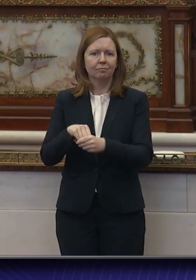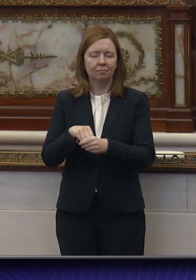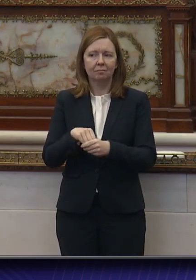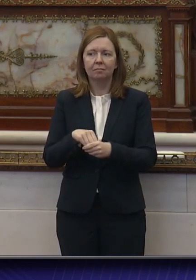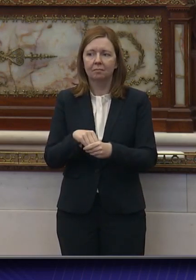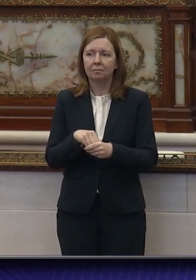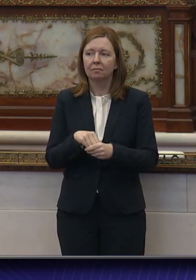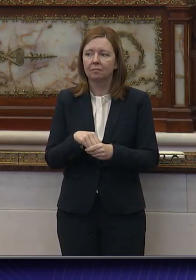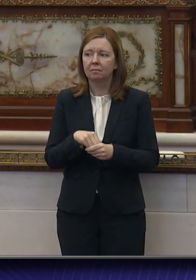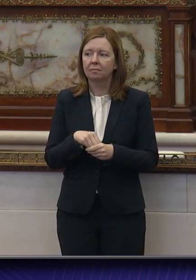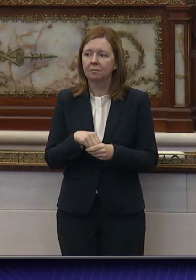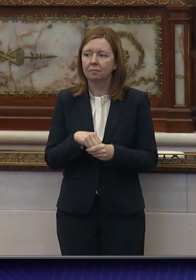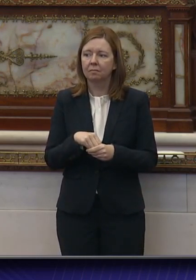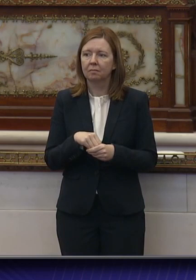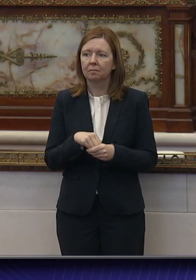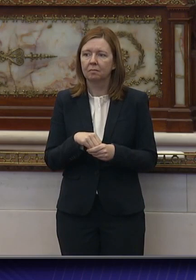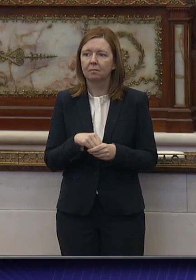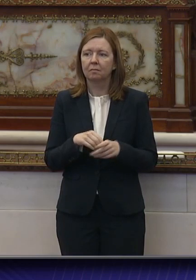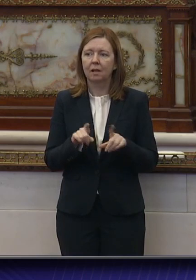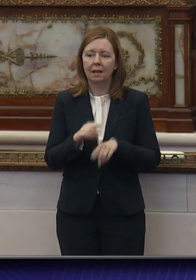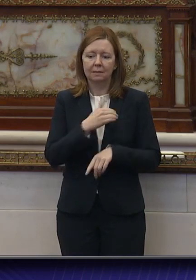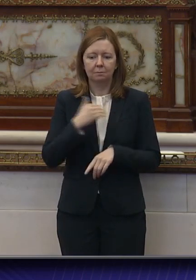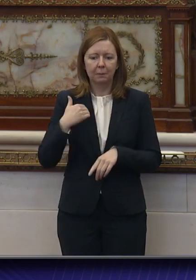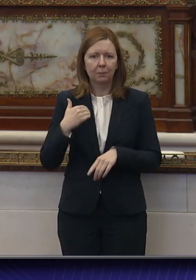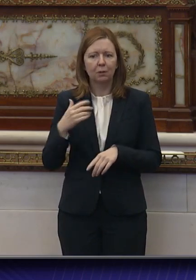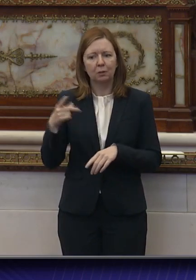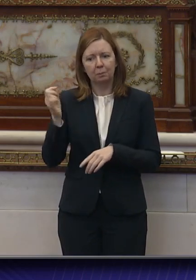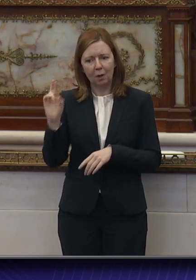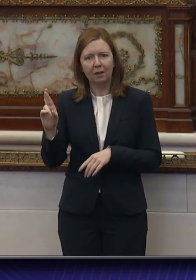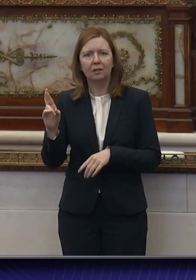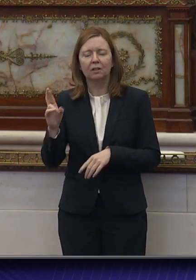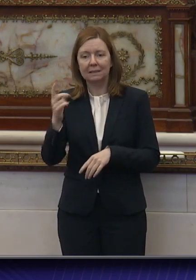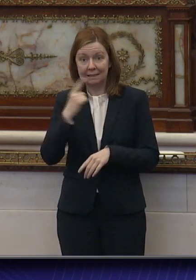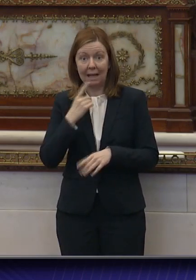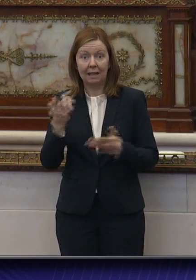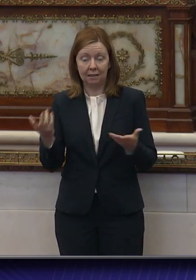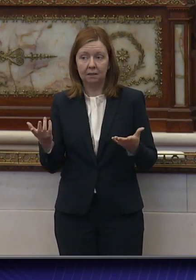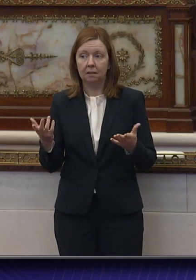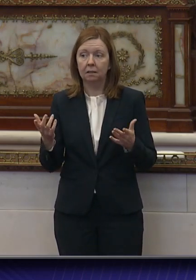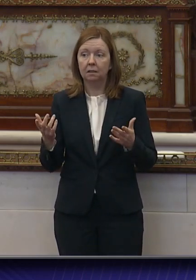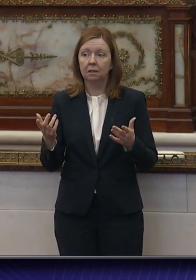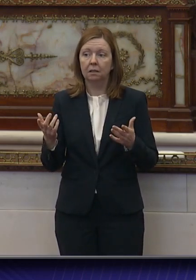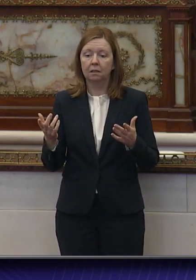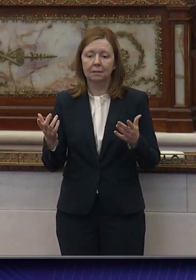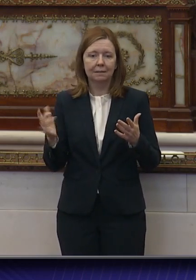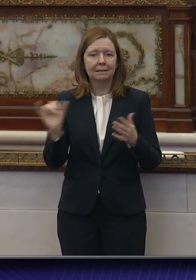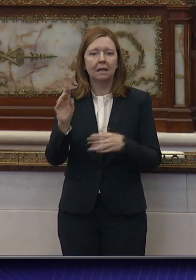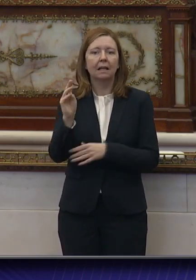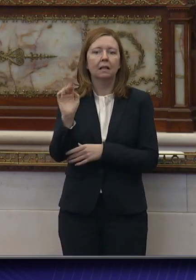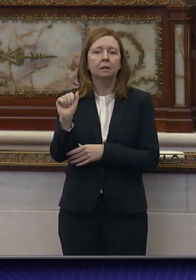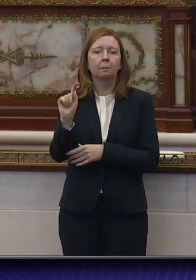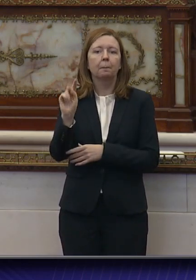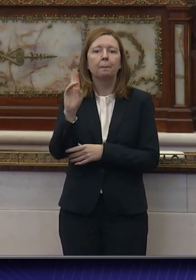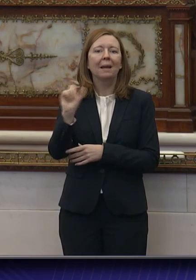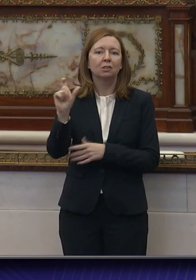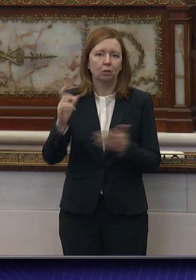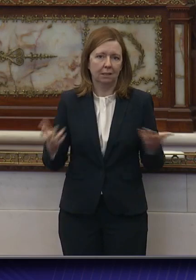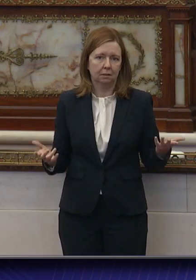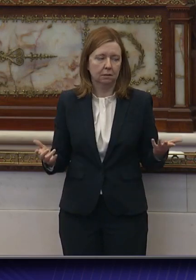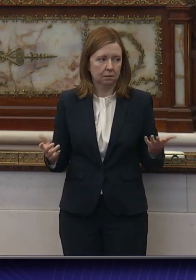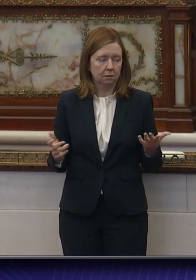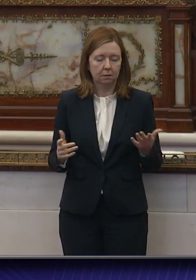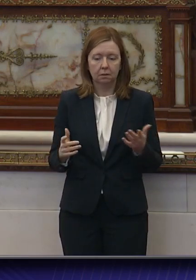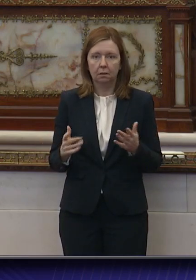as a member, Majority Leader Parker stated, a matrix. A single